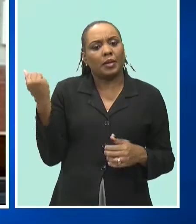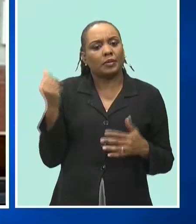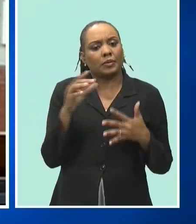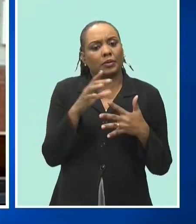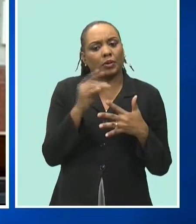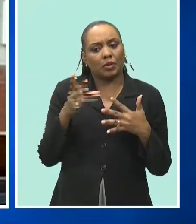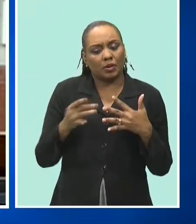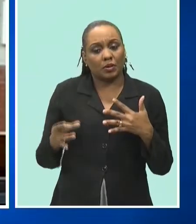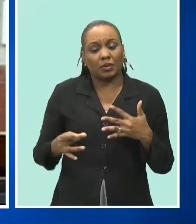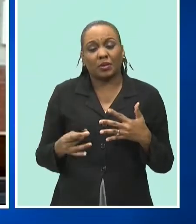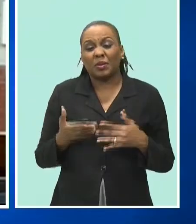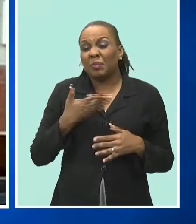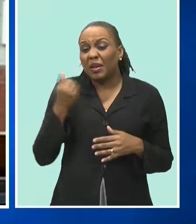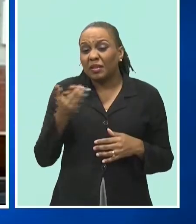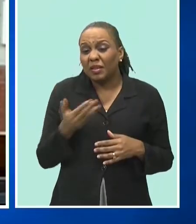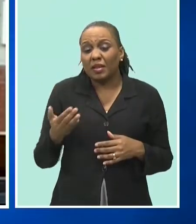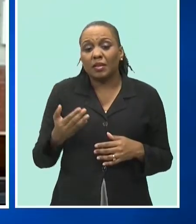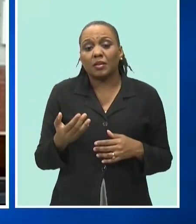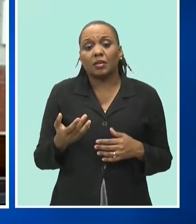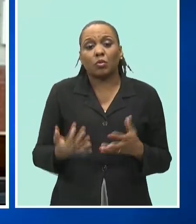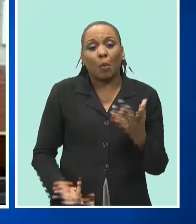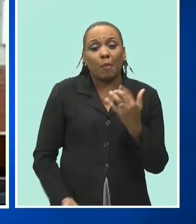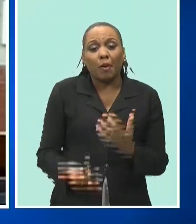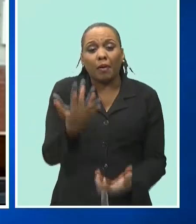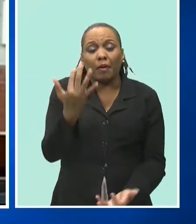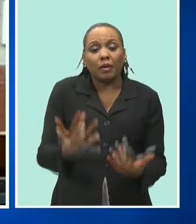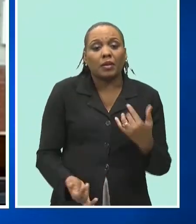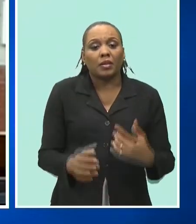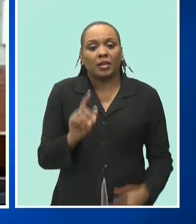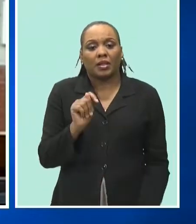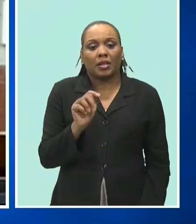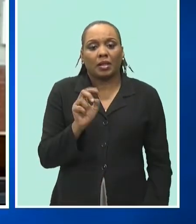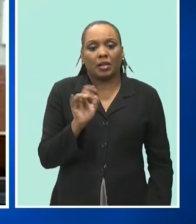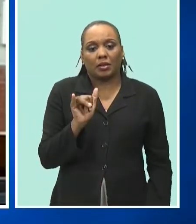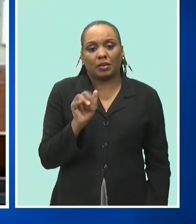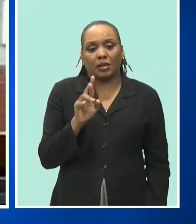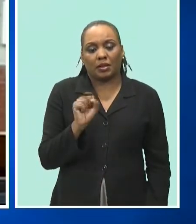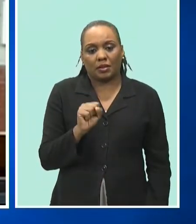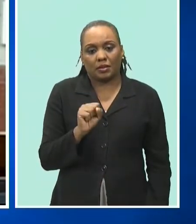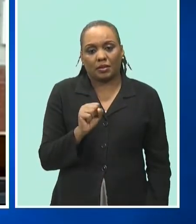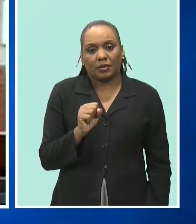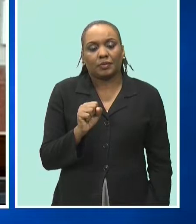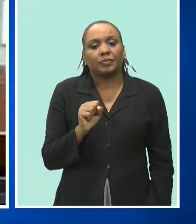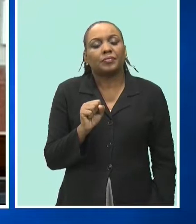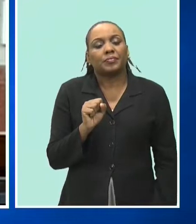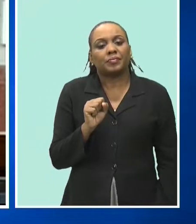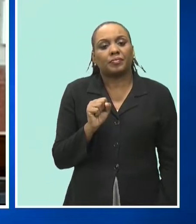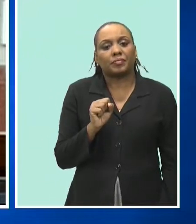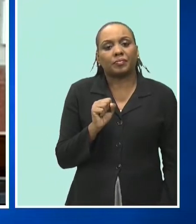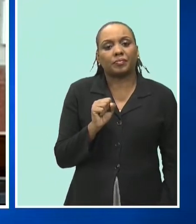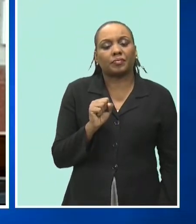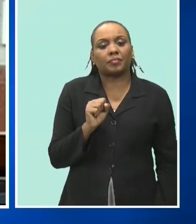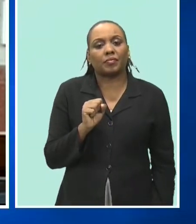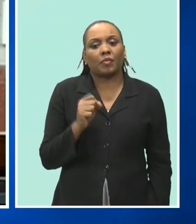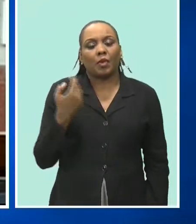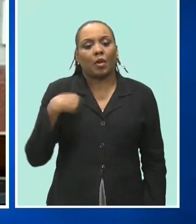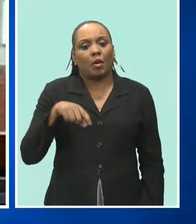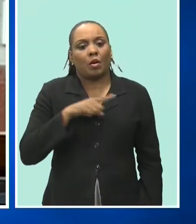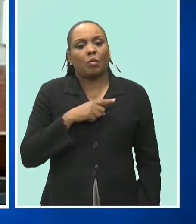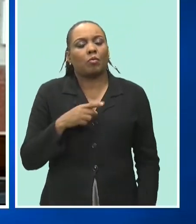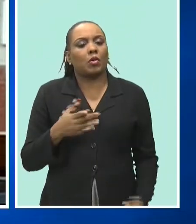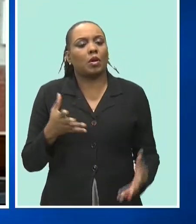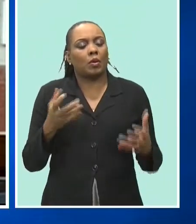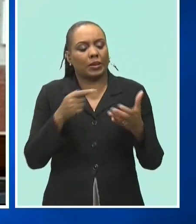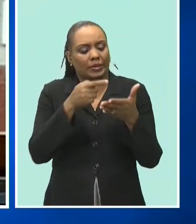to burn those tires and i want to give the public of barbados the assurance that we are actively reviewing the